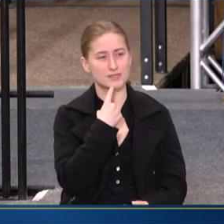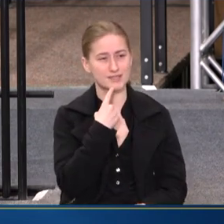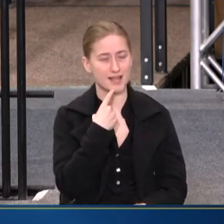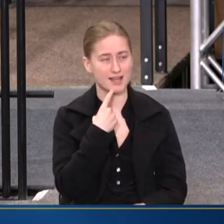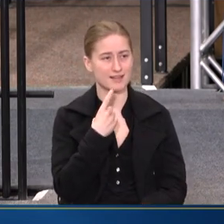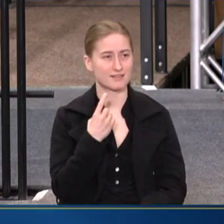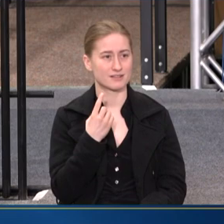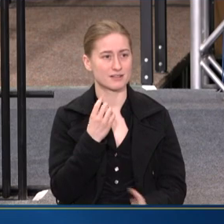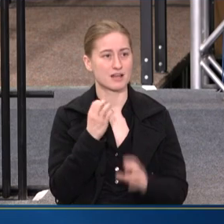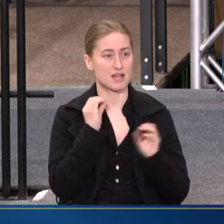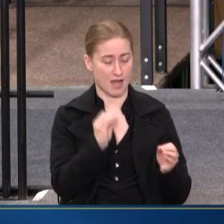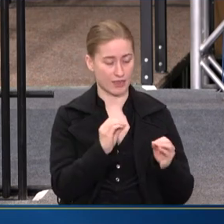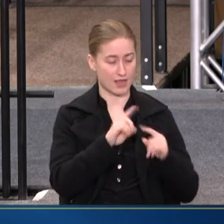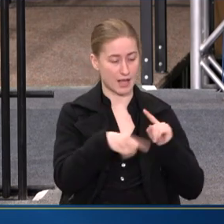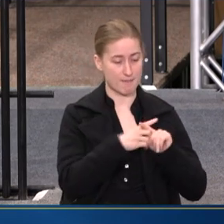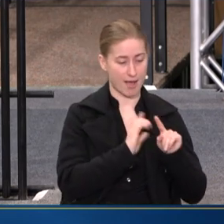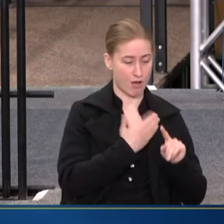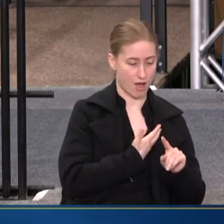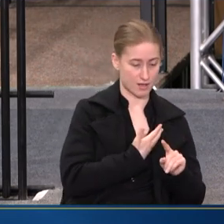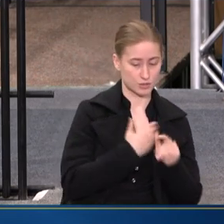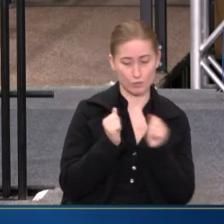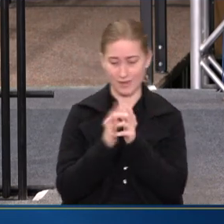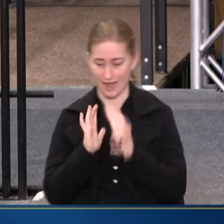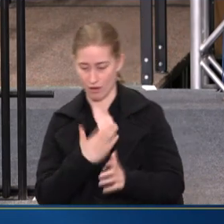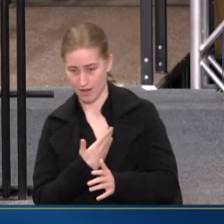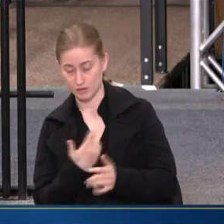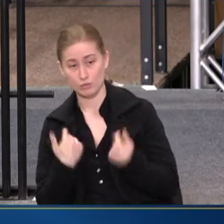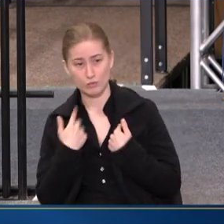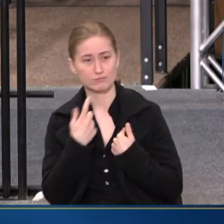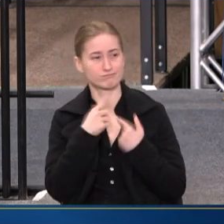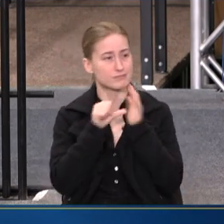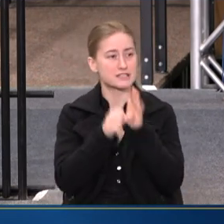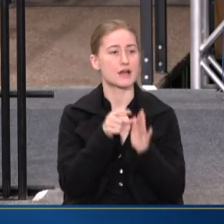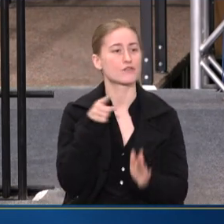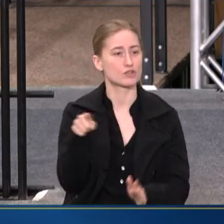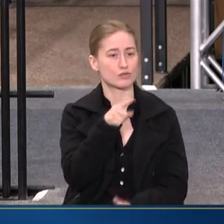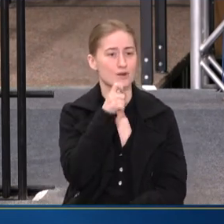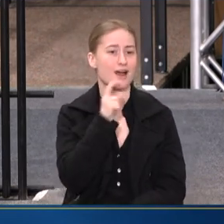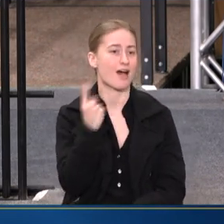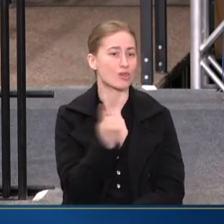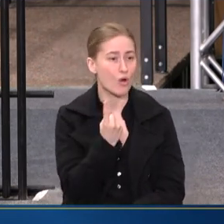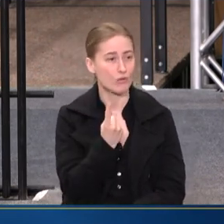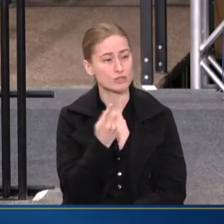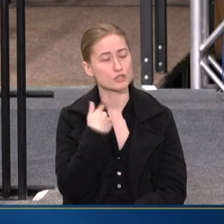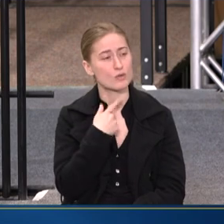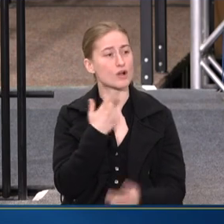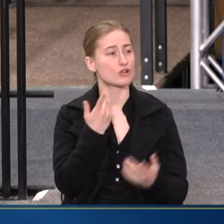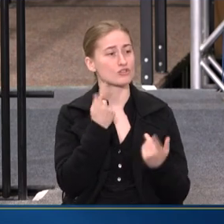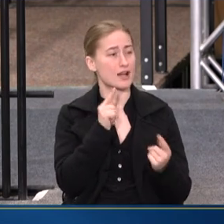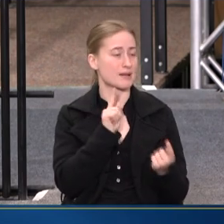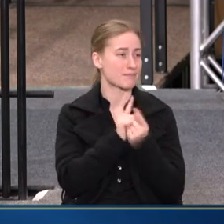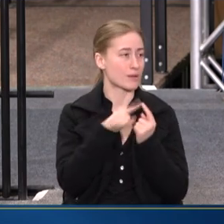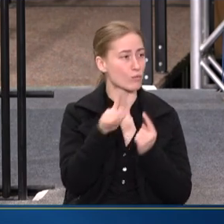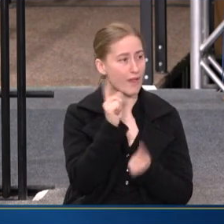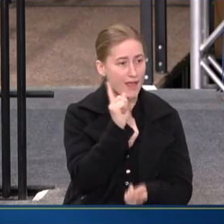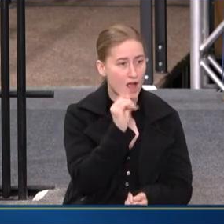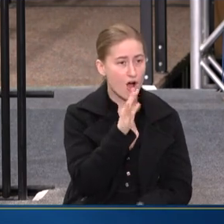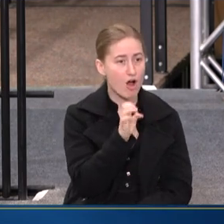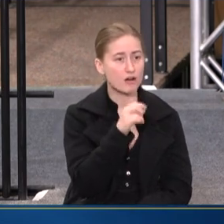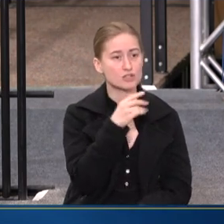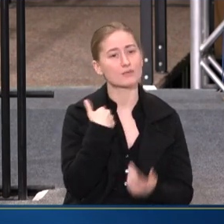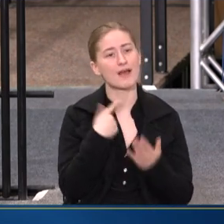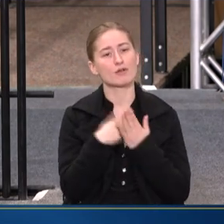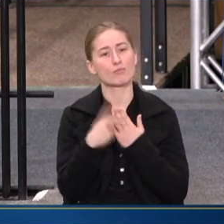NOTHING ABOUT US WITHOUT US. AND WE SAY YOU'RE NOT ALONE. SO WE'RE GOING TO THE COMMUNITIES AND LOOKING TO MEET THEM WHERE THEY ARE. SO WE HAVE A